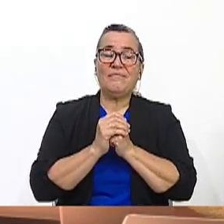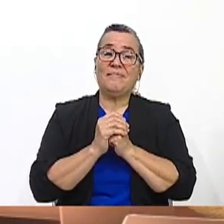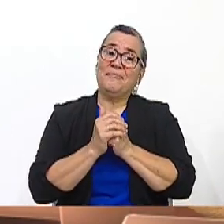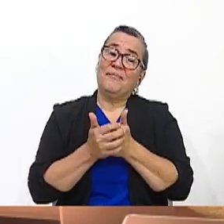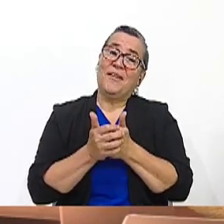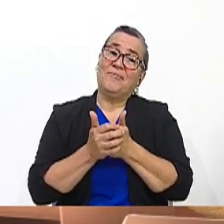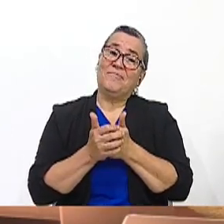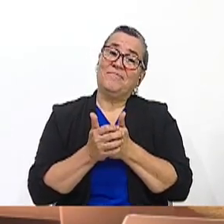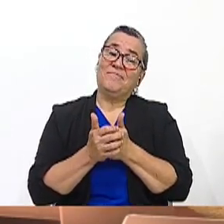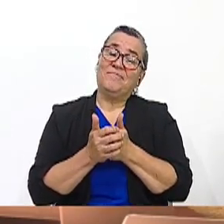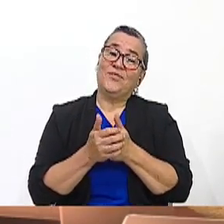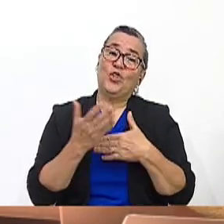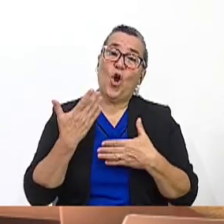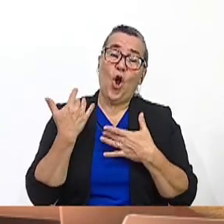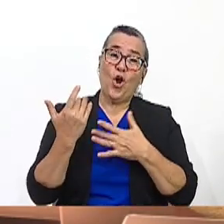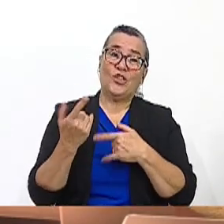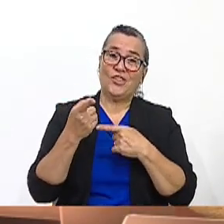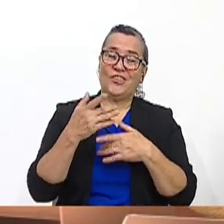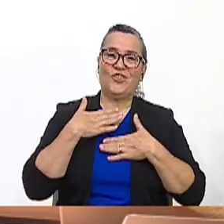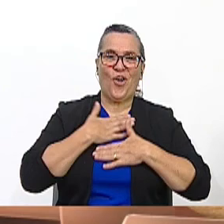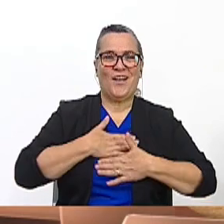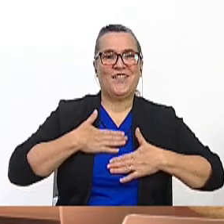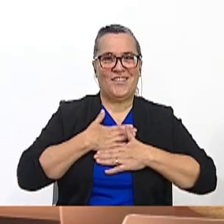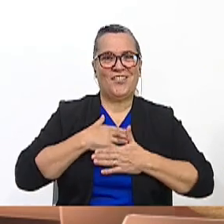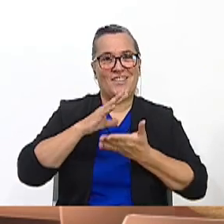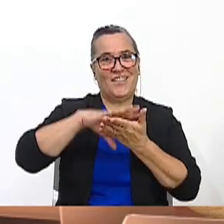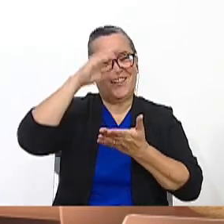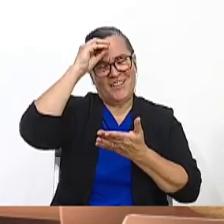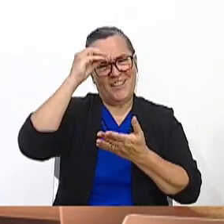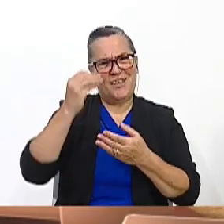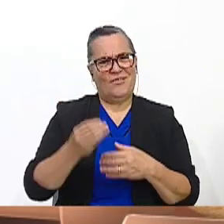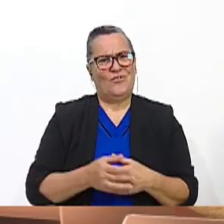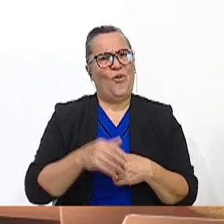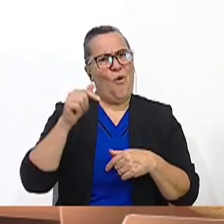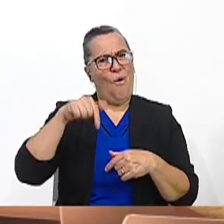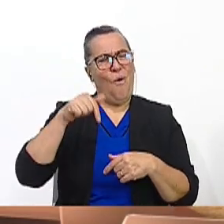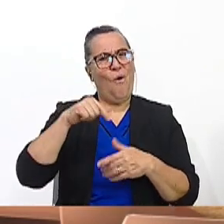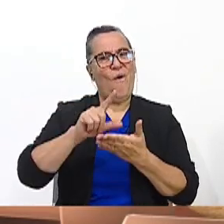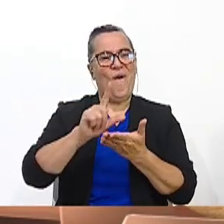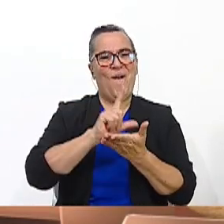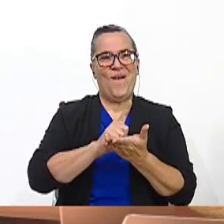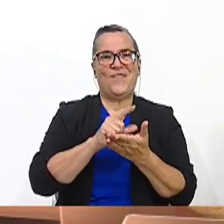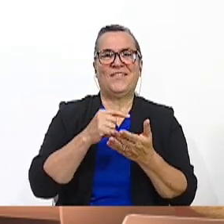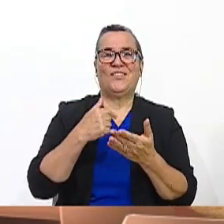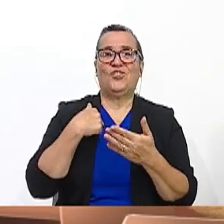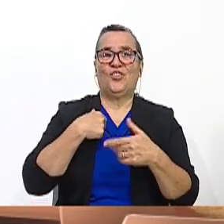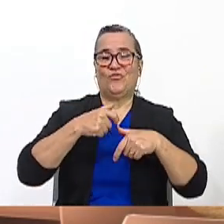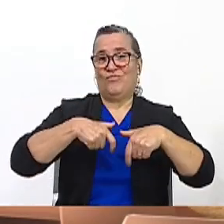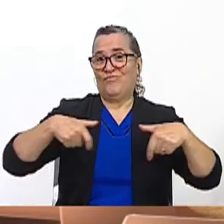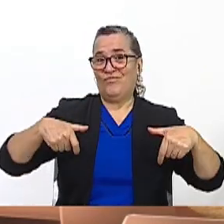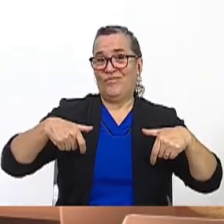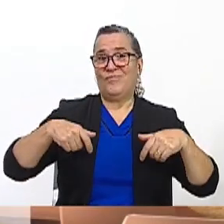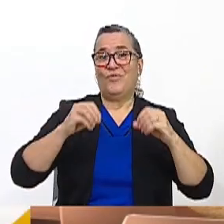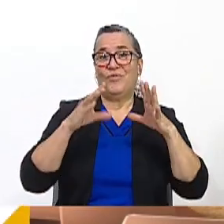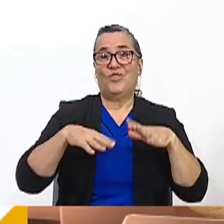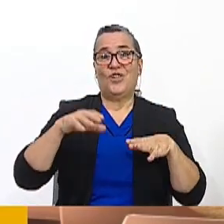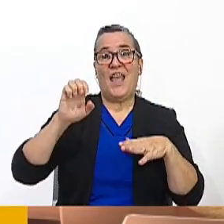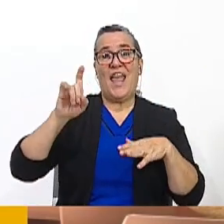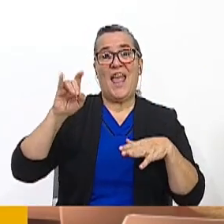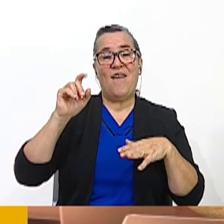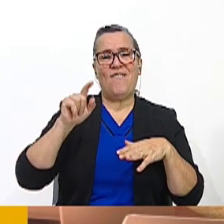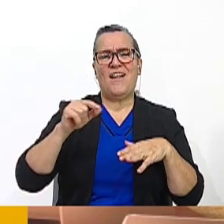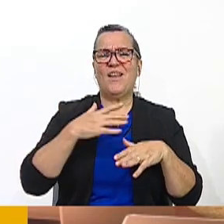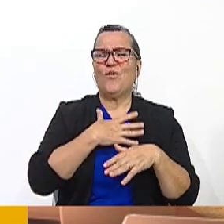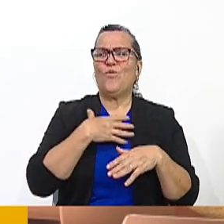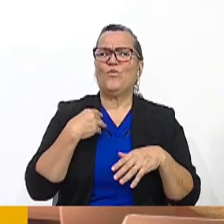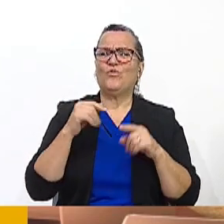I hope you enjoyed and learned a lot in today's lesson. I am teacher Evelyn, and I'm very proud to be